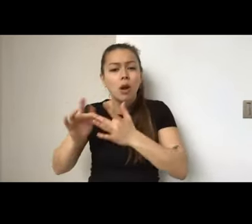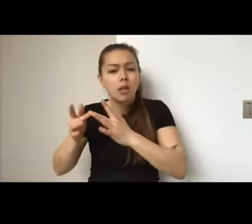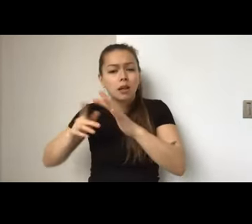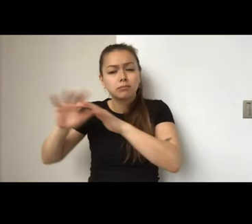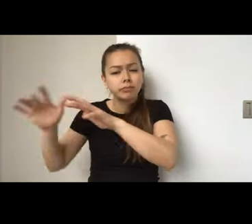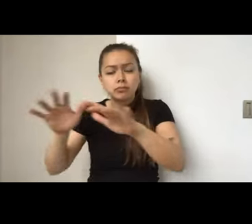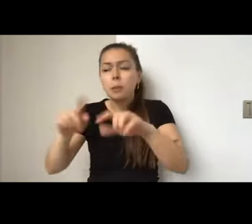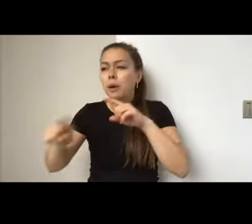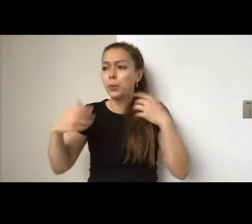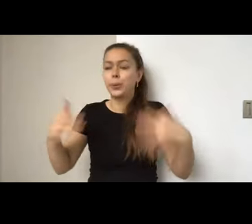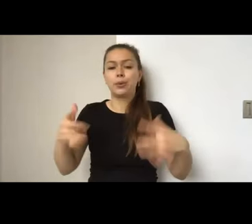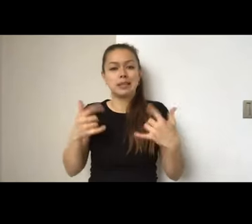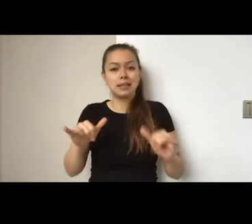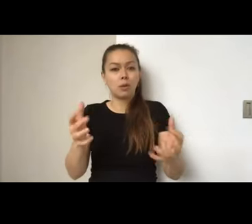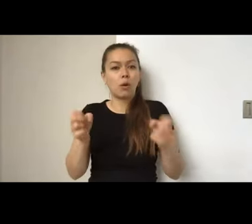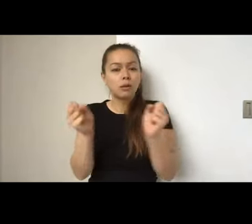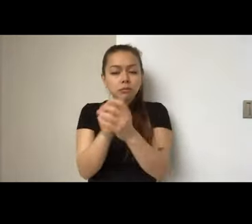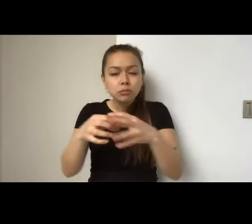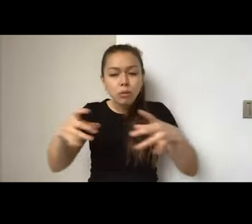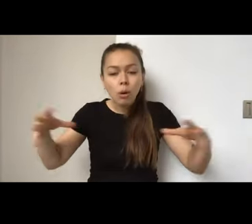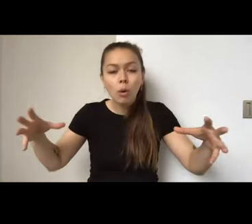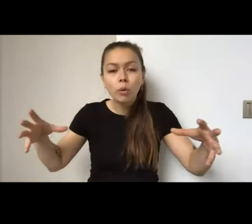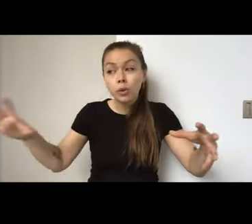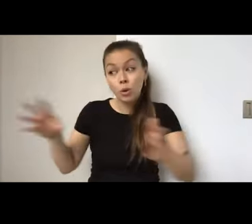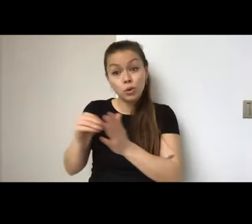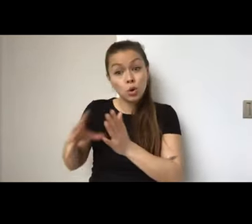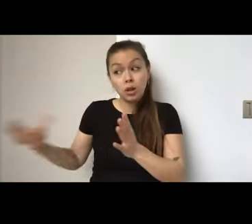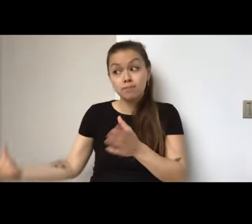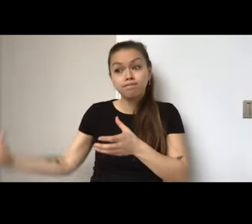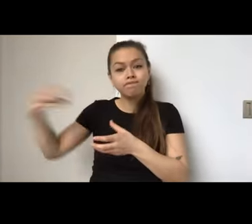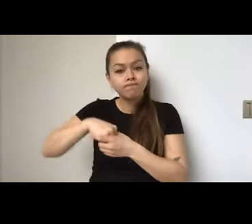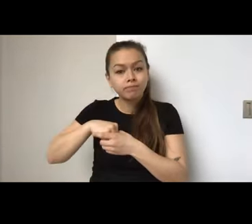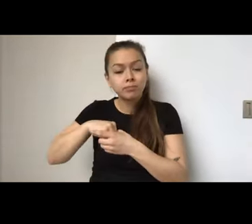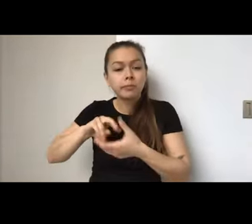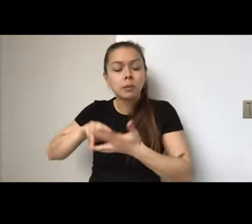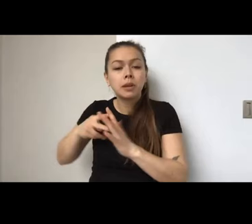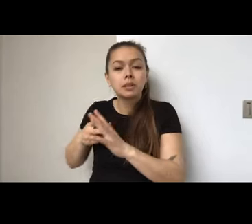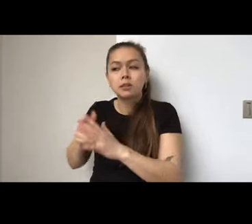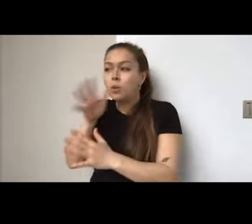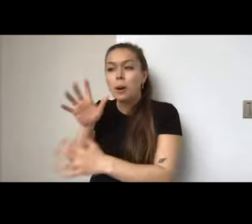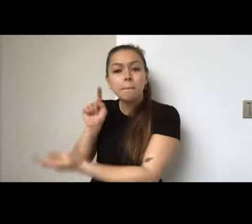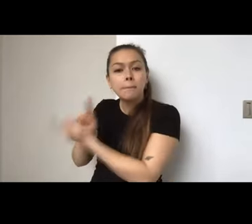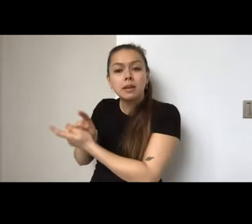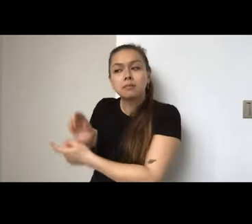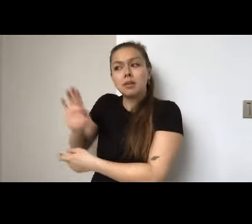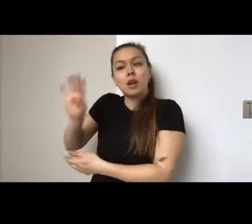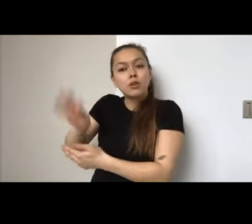having the students on board, you know, we would meet with them, uh, you know, based on their schedules, uh, and we will connect with them to really try to